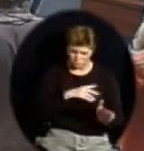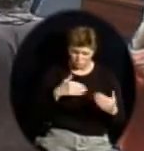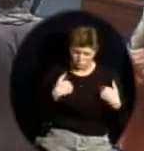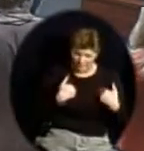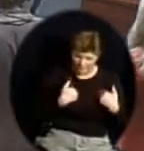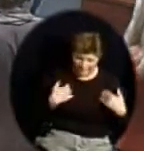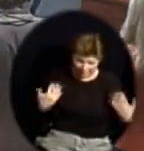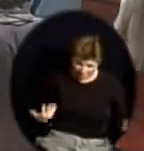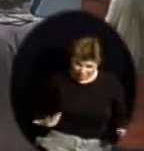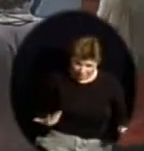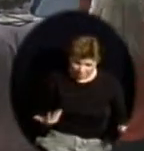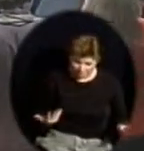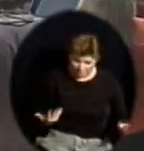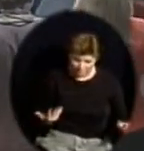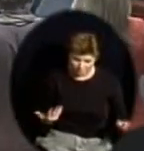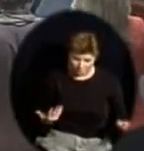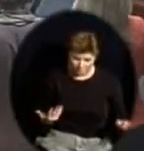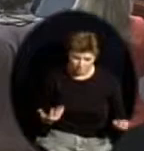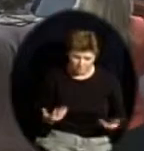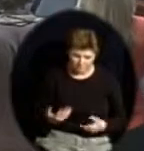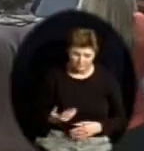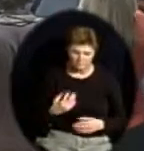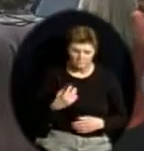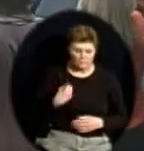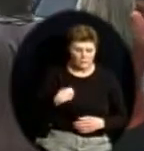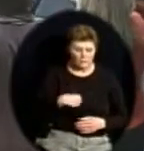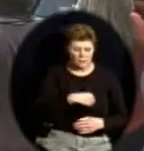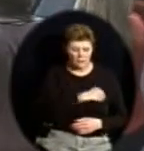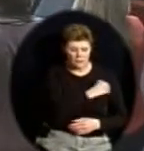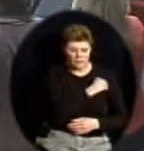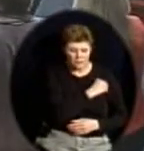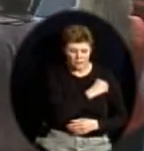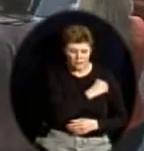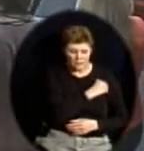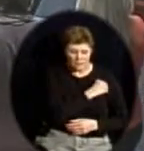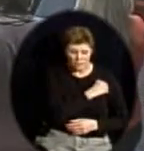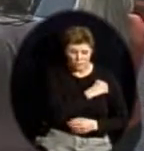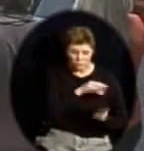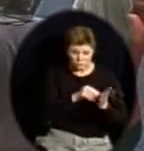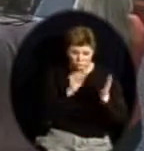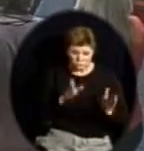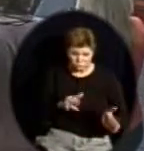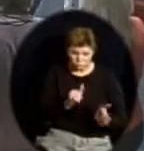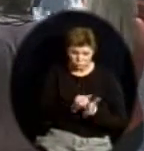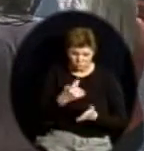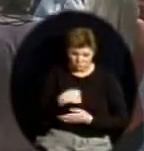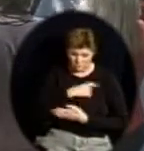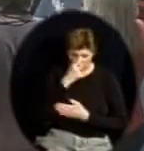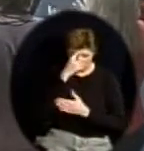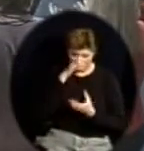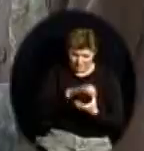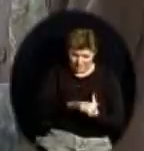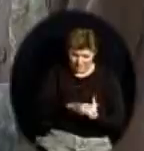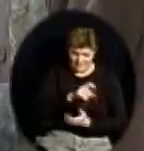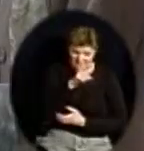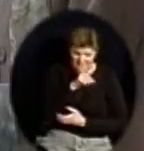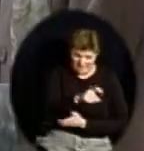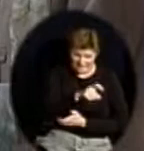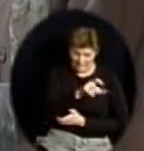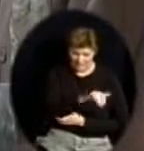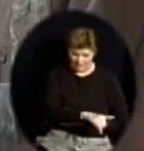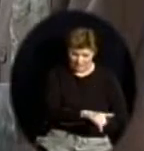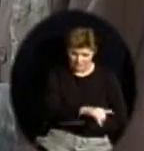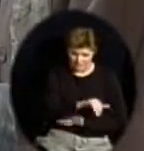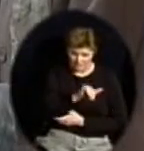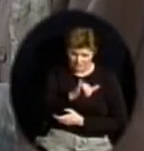of students that we would like to see taking these we believe probably need this type piece. Right. It's IEP determined. This is the big challenge is that